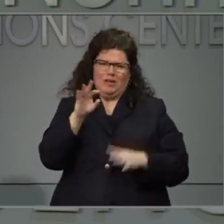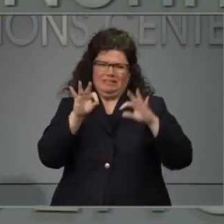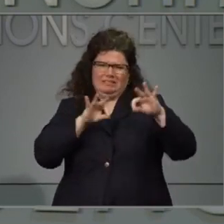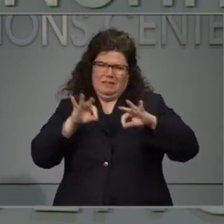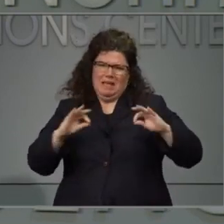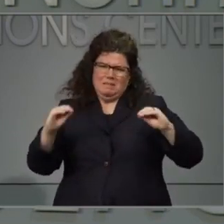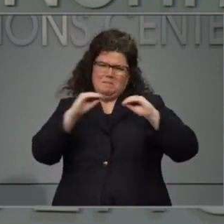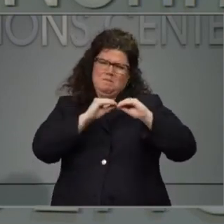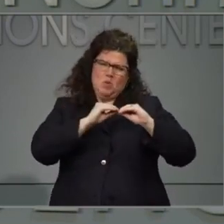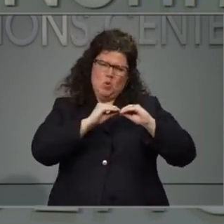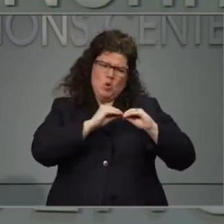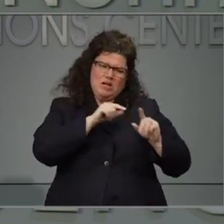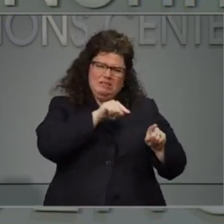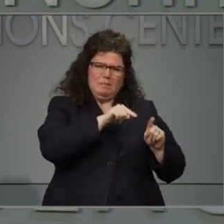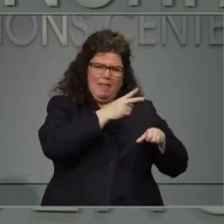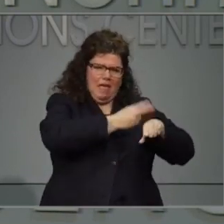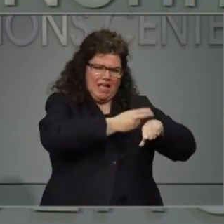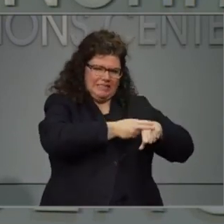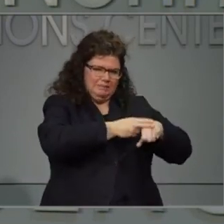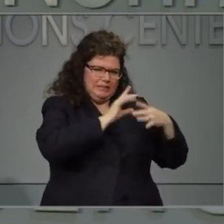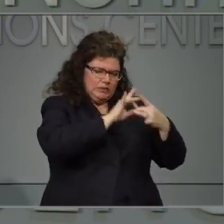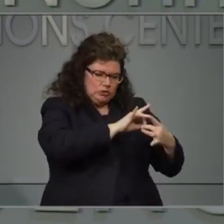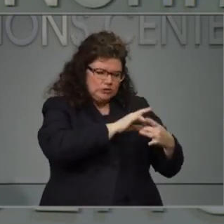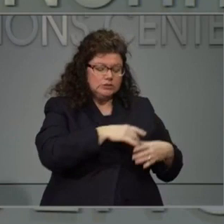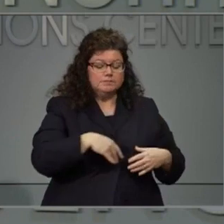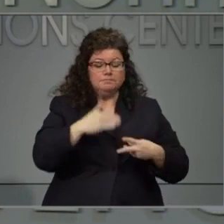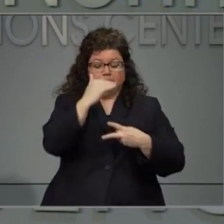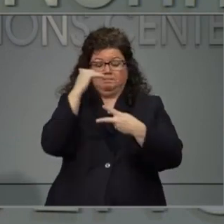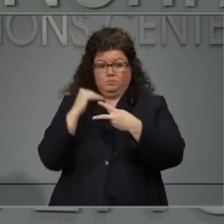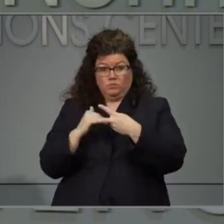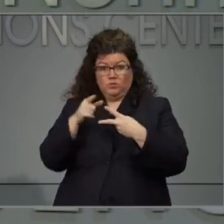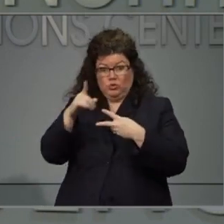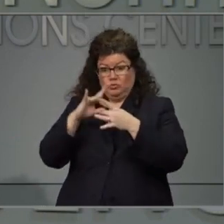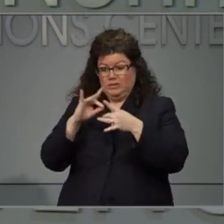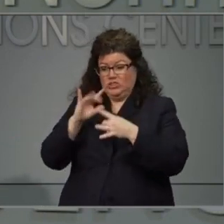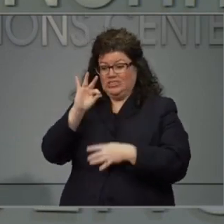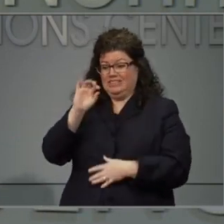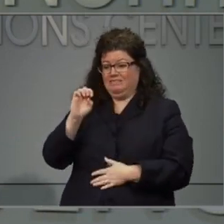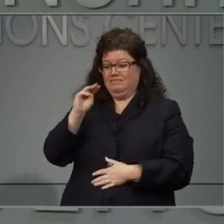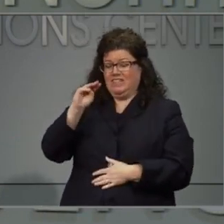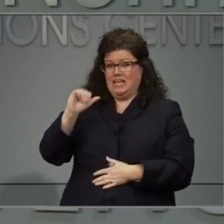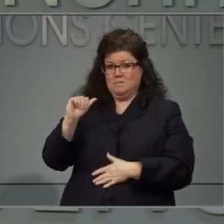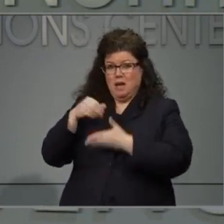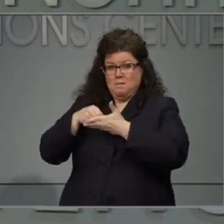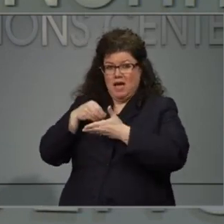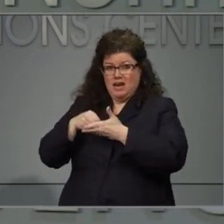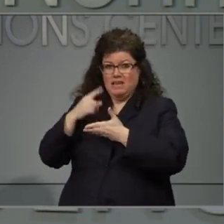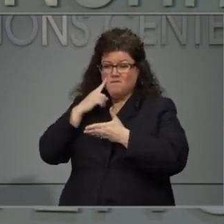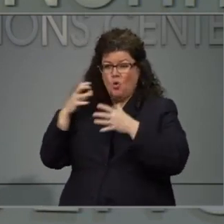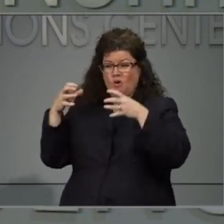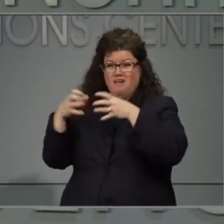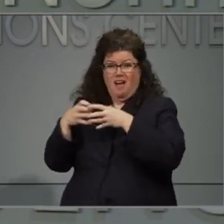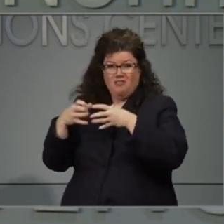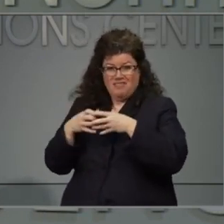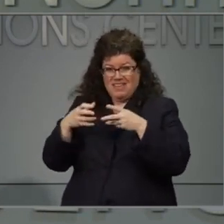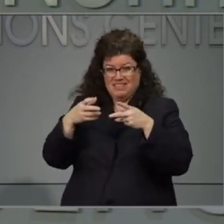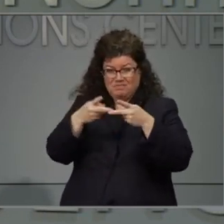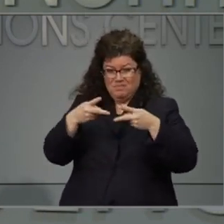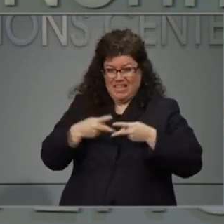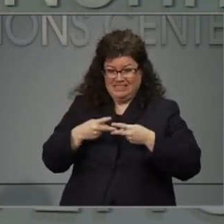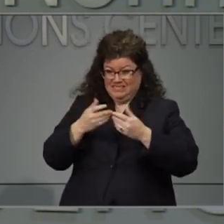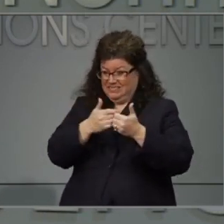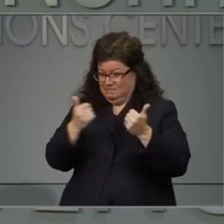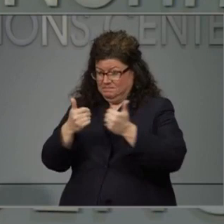specifically about that as for the FEMA money for our congregate shelters. I've had a number of